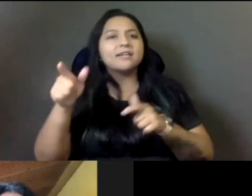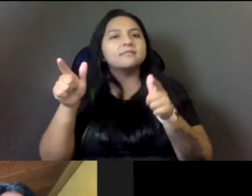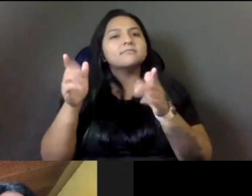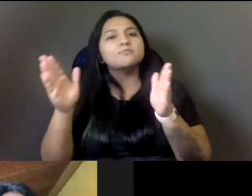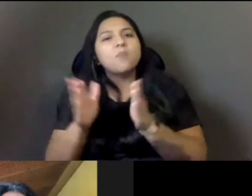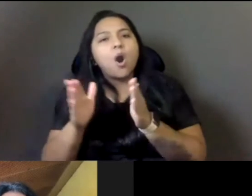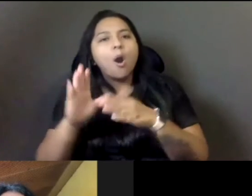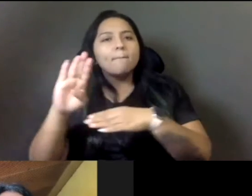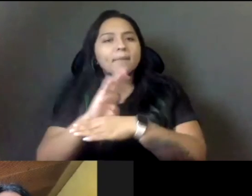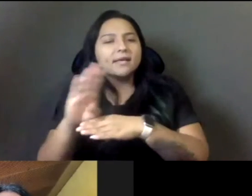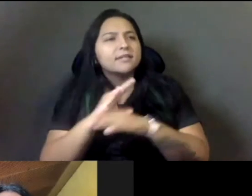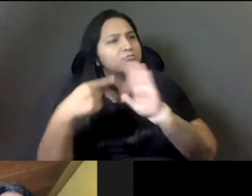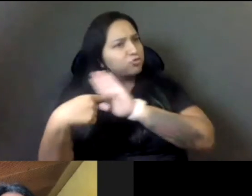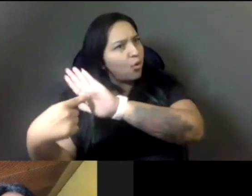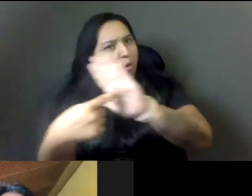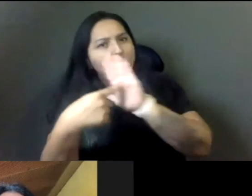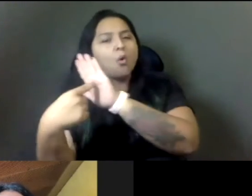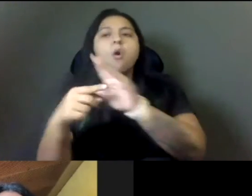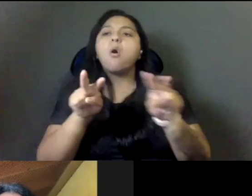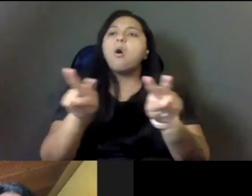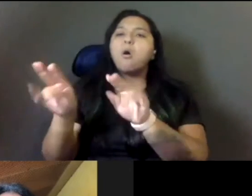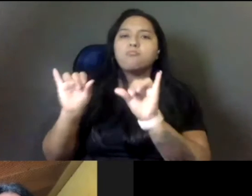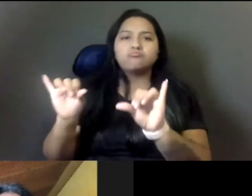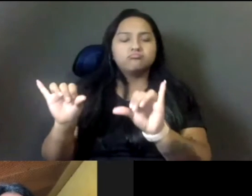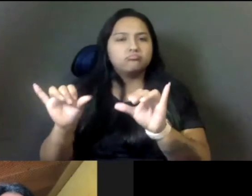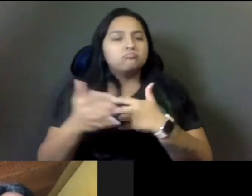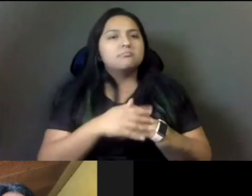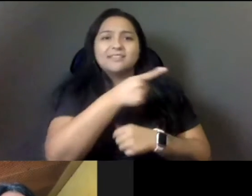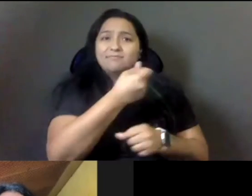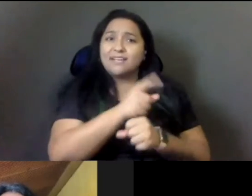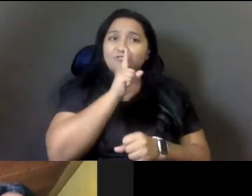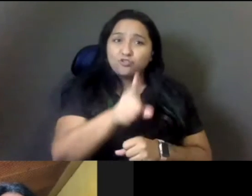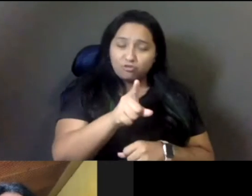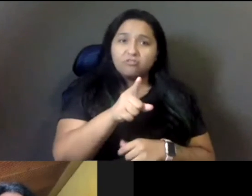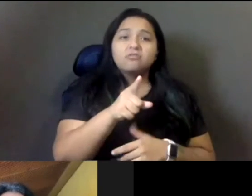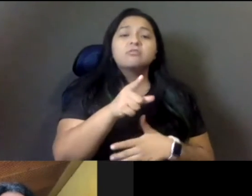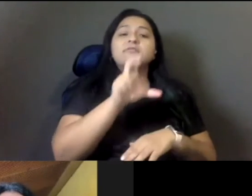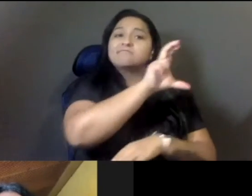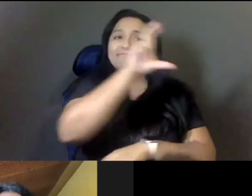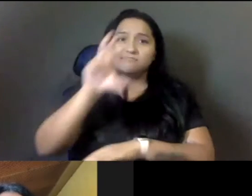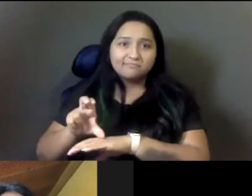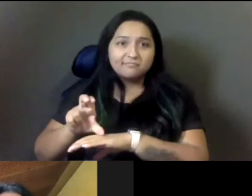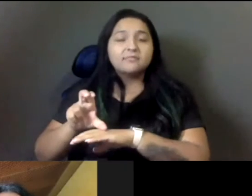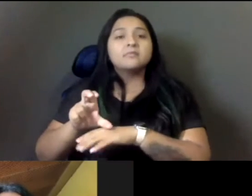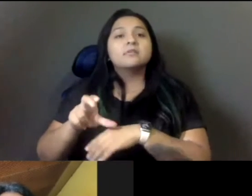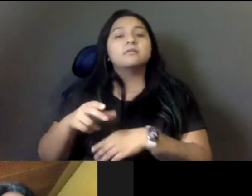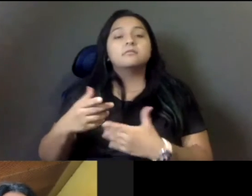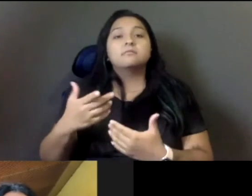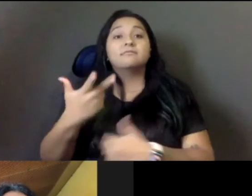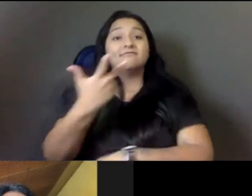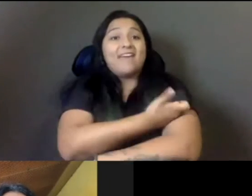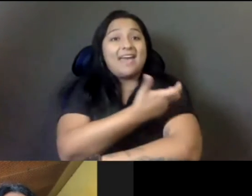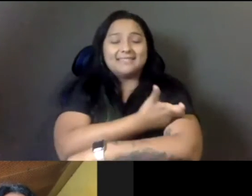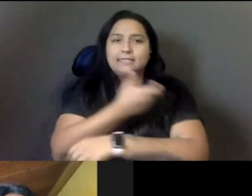businesses could stay afloat. He made sure that we got extra, uh, vaccines for African American community and making sure that we were in the